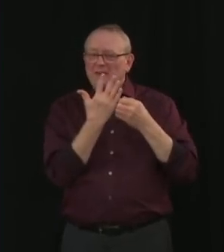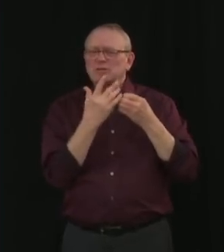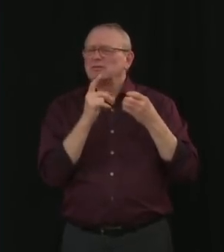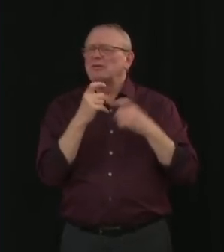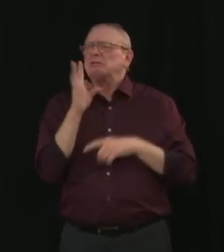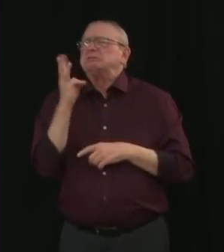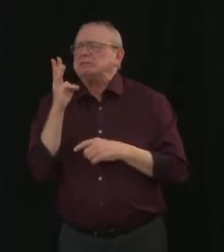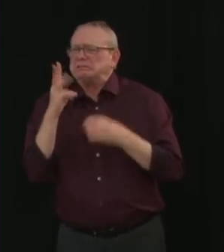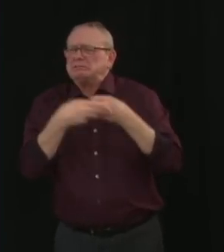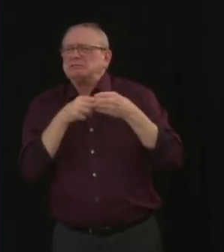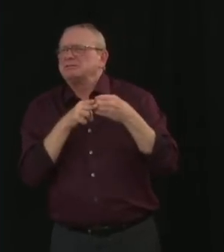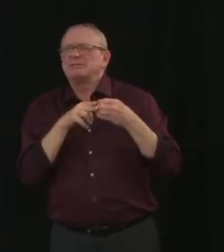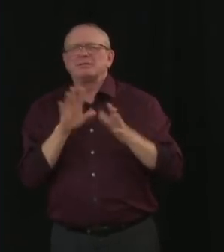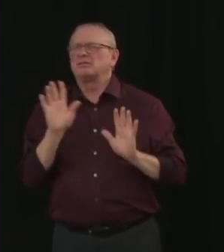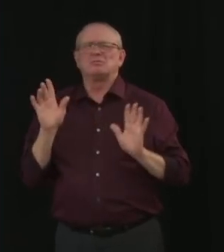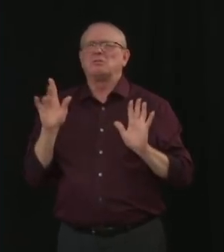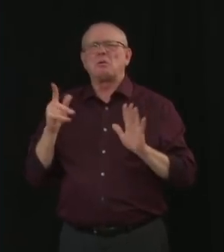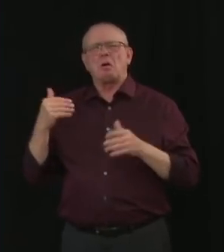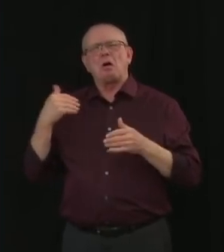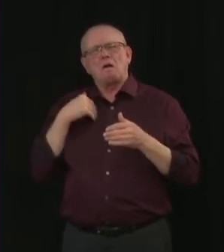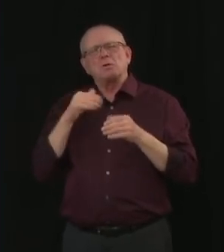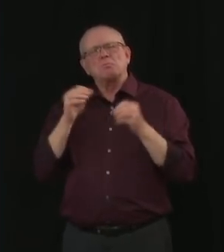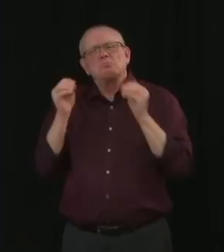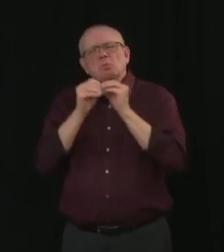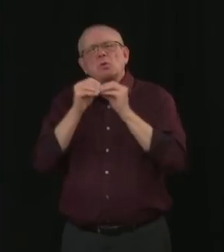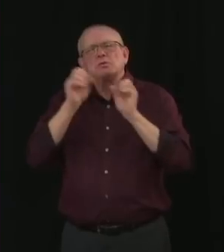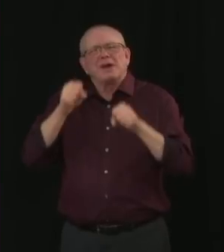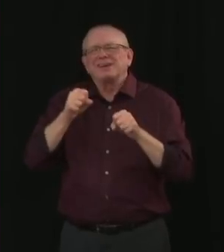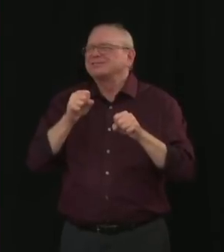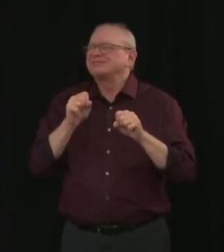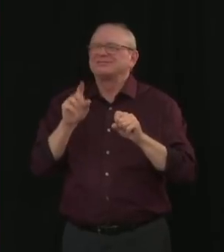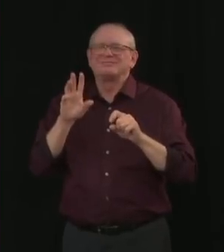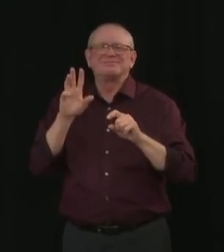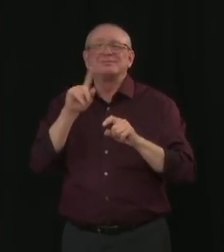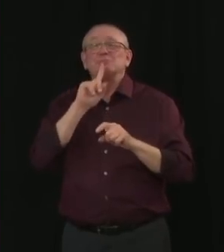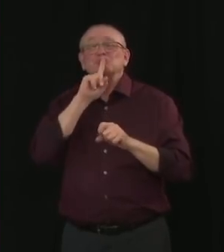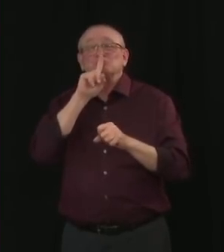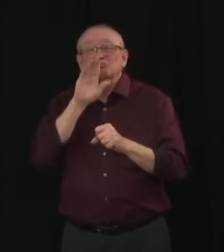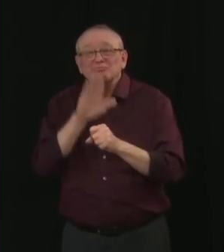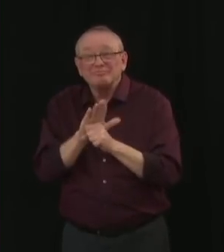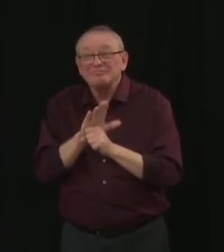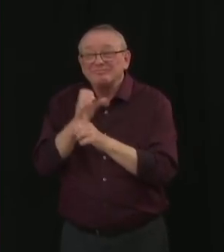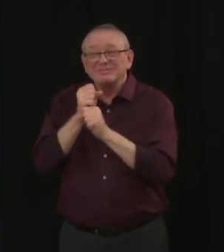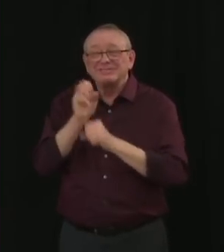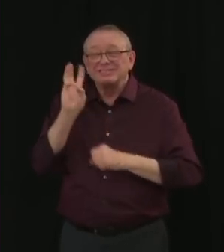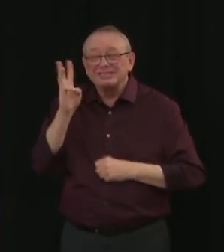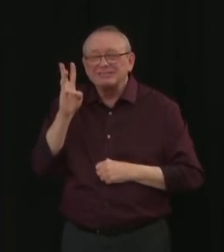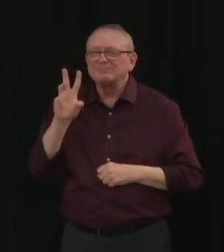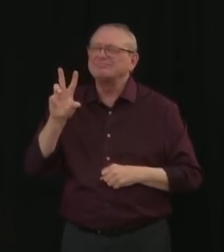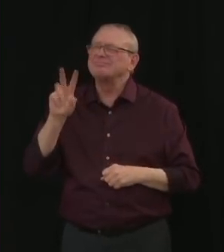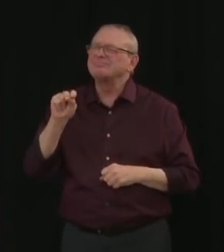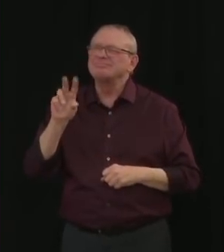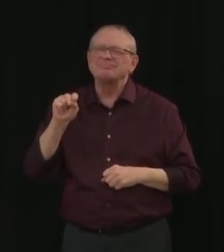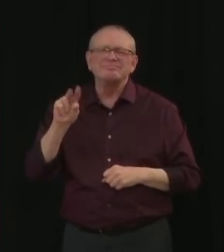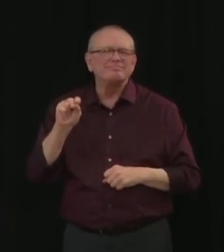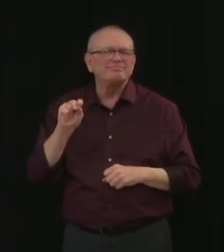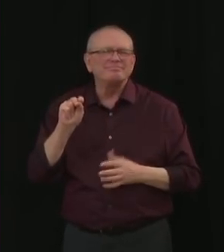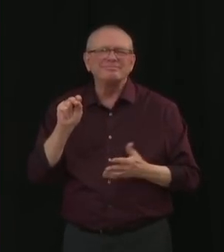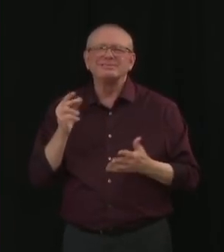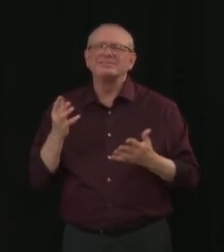vial. the vials aren't standardized. Typically, we get six doses out of around three quarters